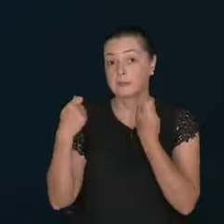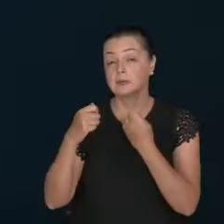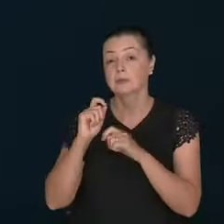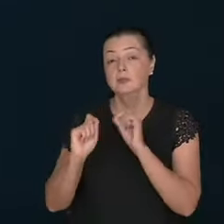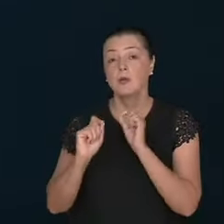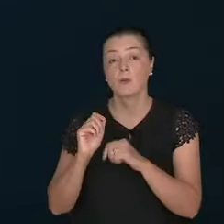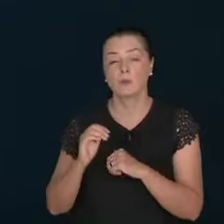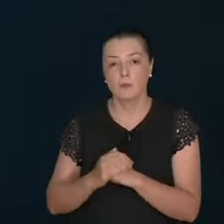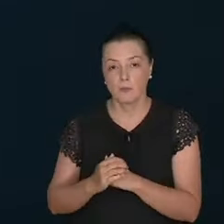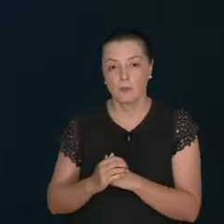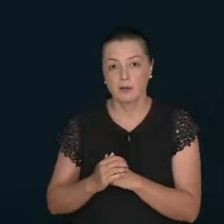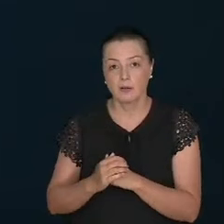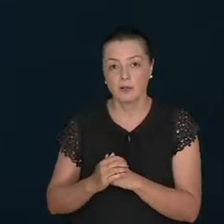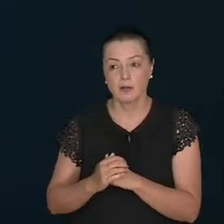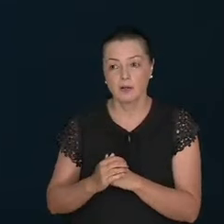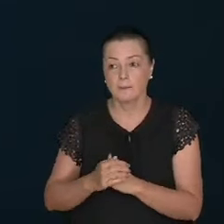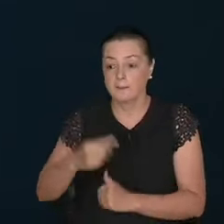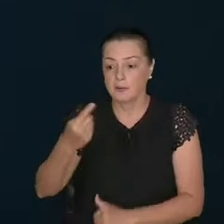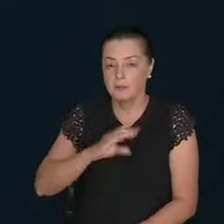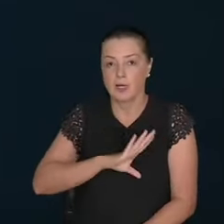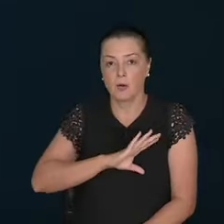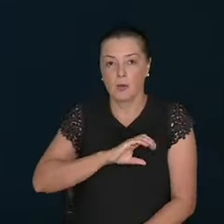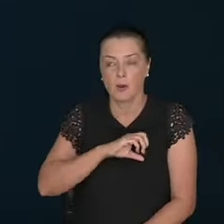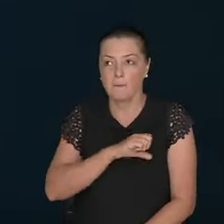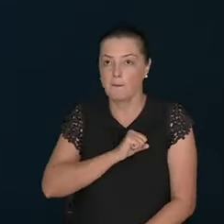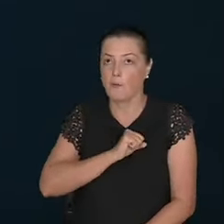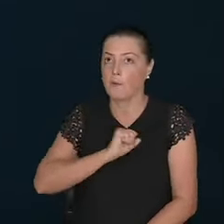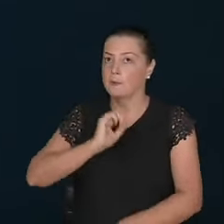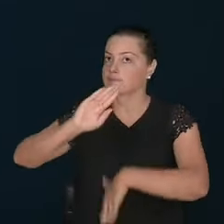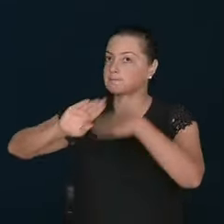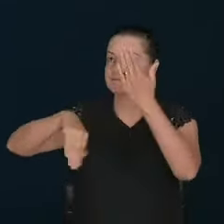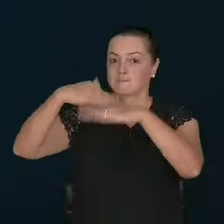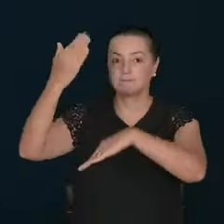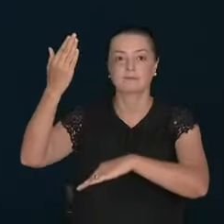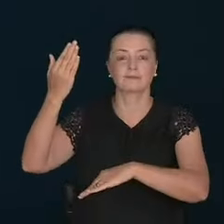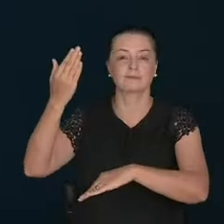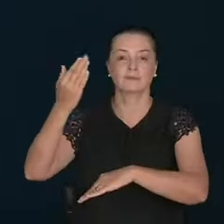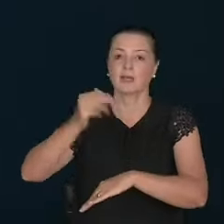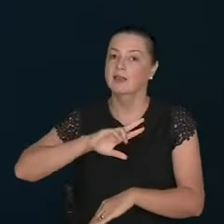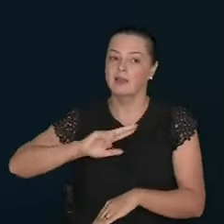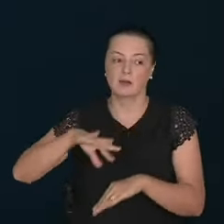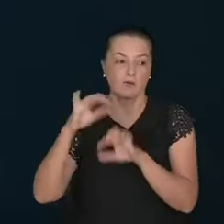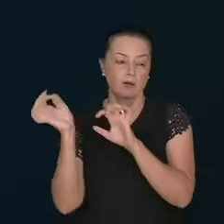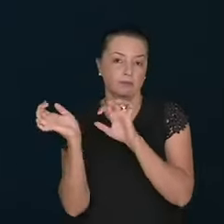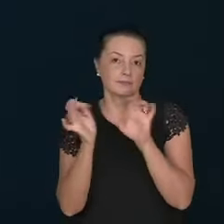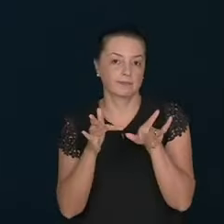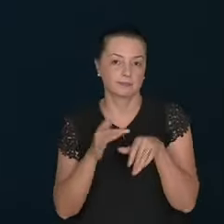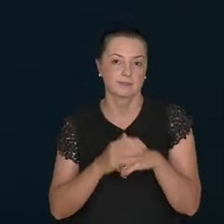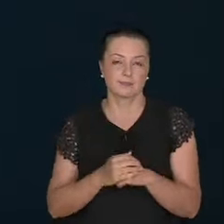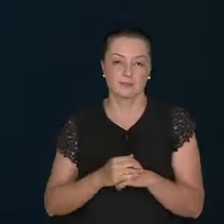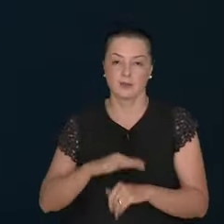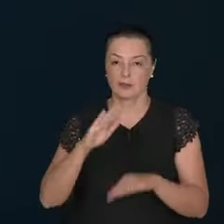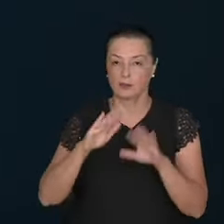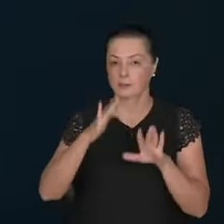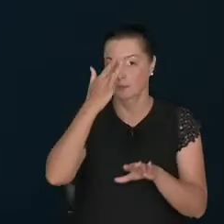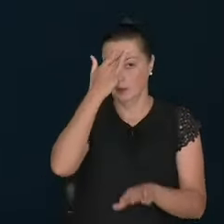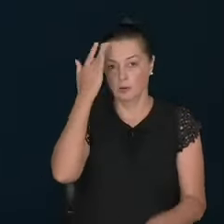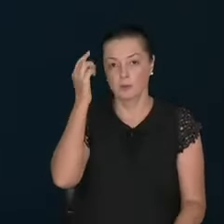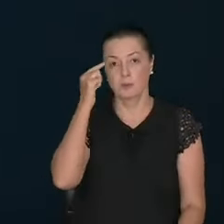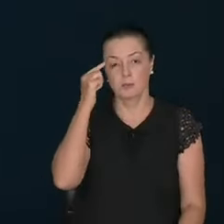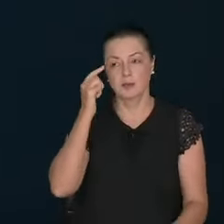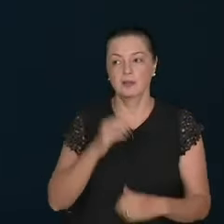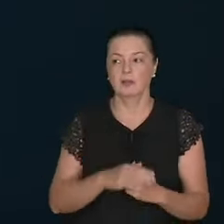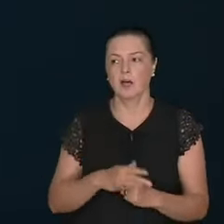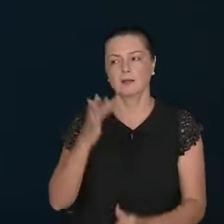Make it. More. Multiply. The first love. Not abandon it. But sometimes. A person. Thinks. That